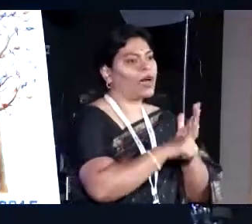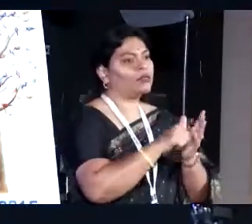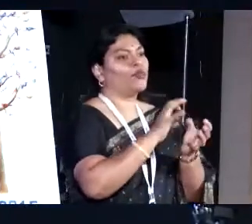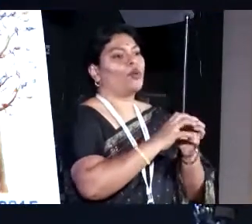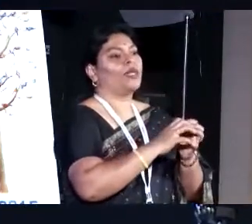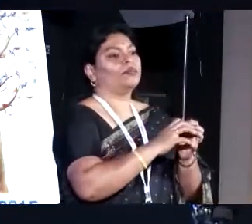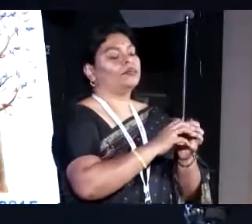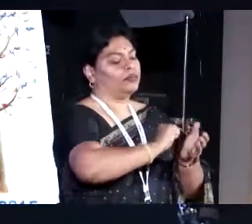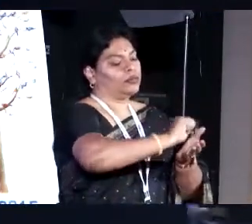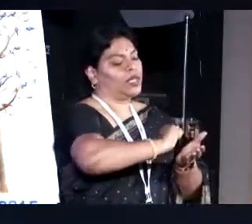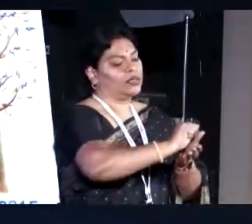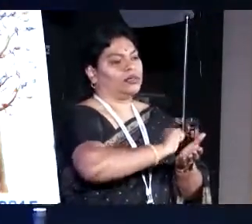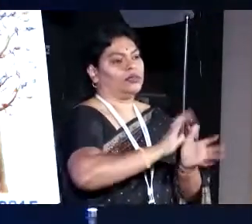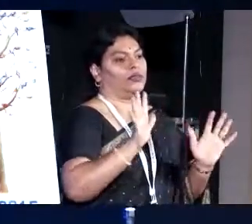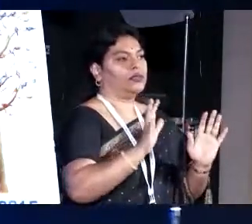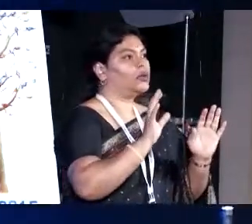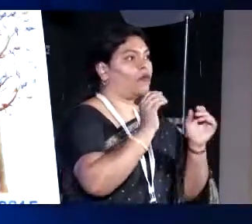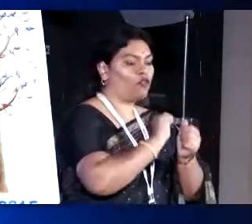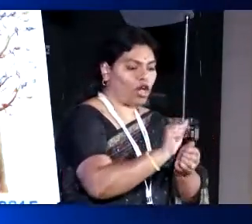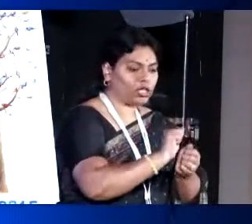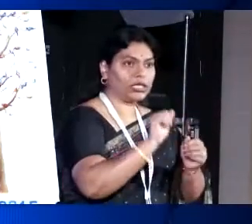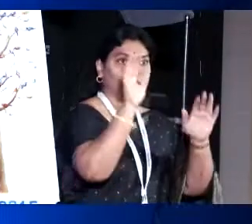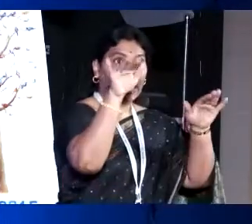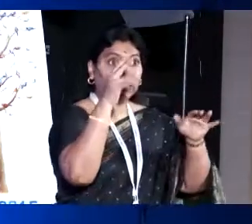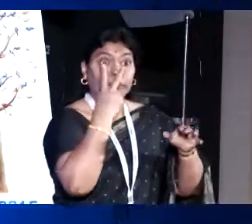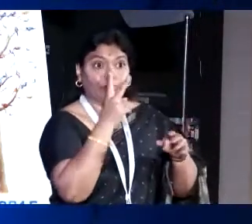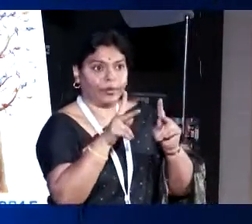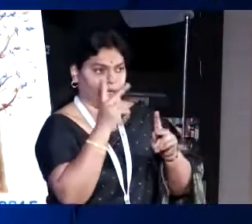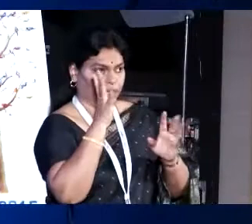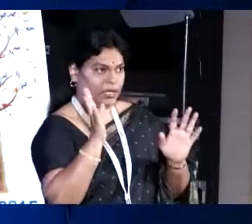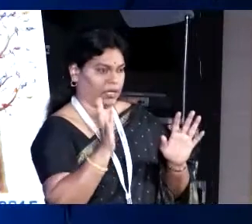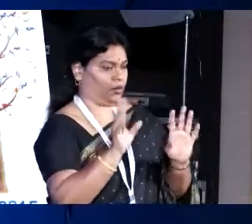They wash it, they cannot dry it in sunlight because of obvious reasons.